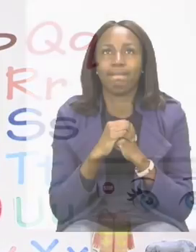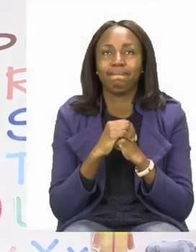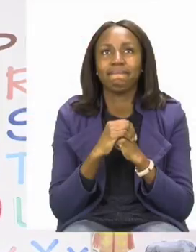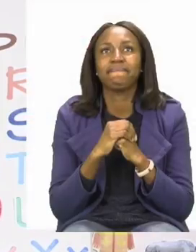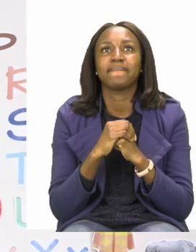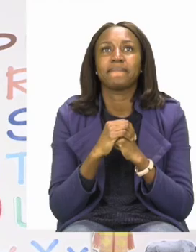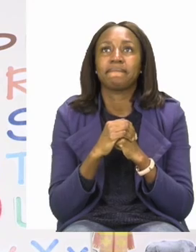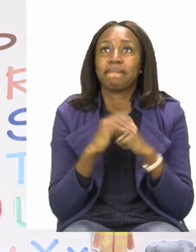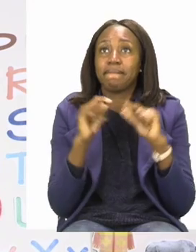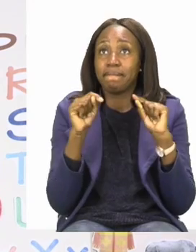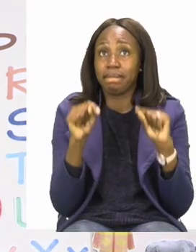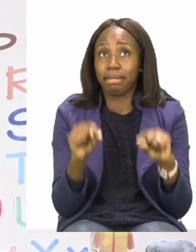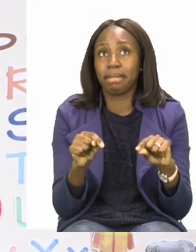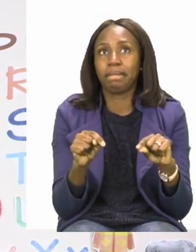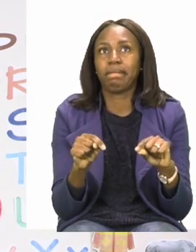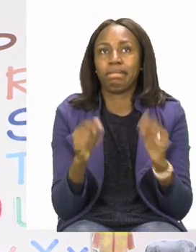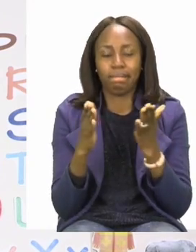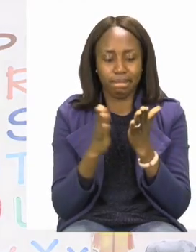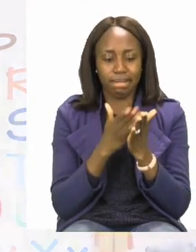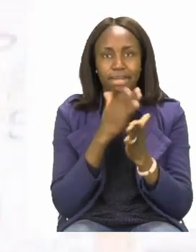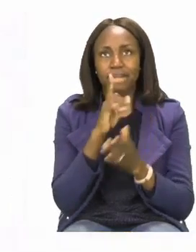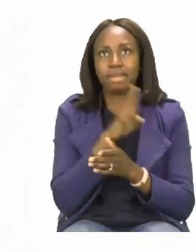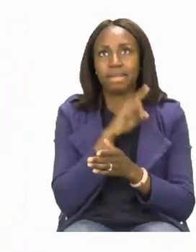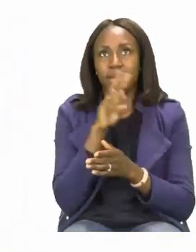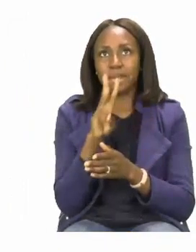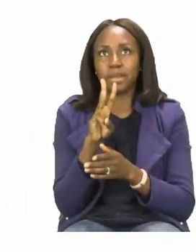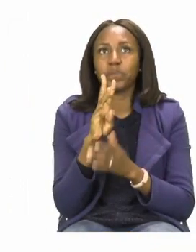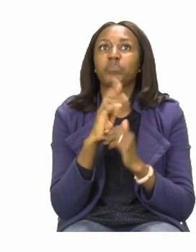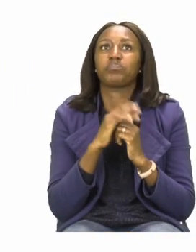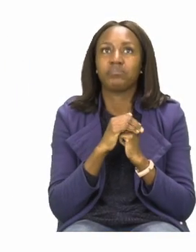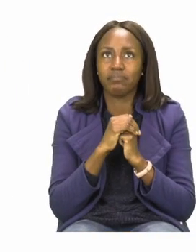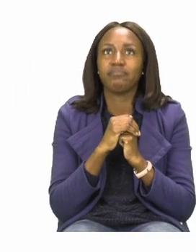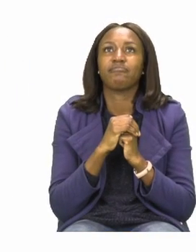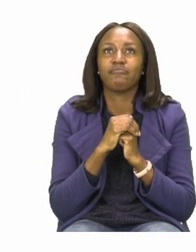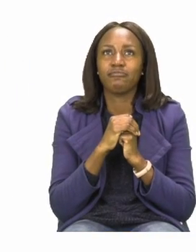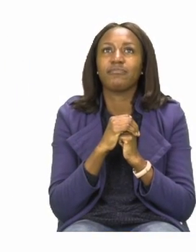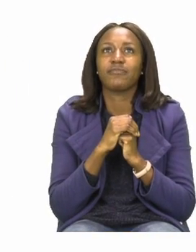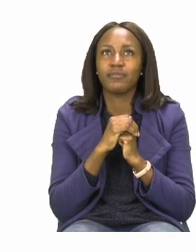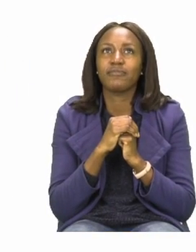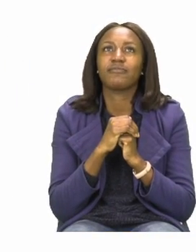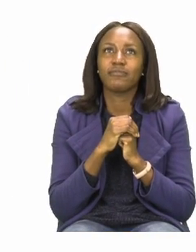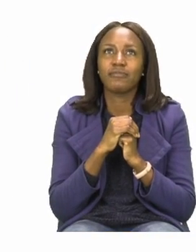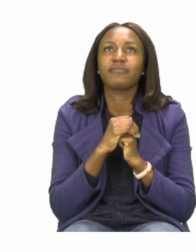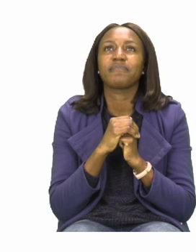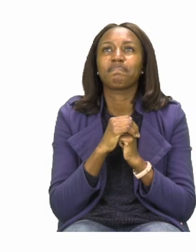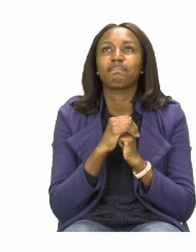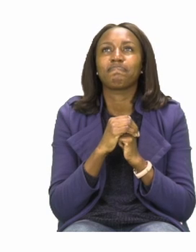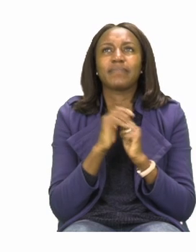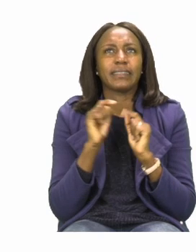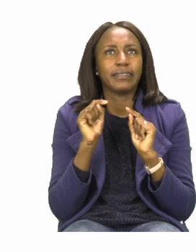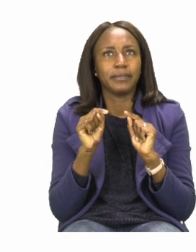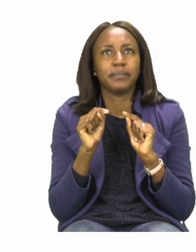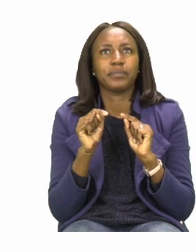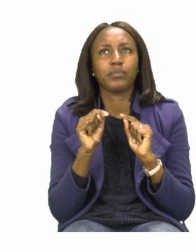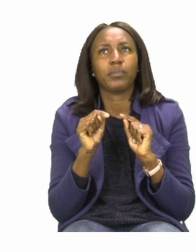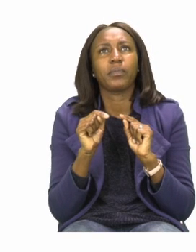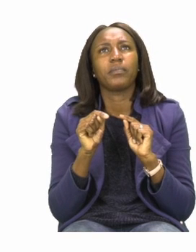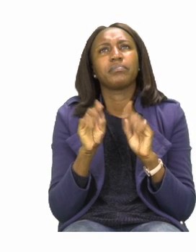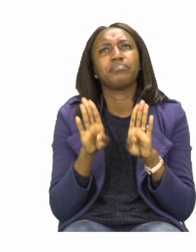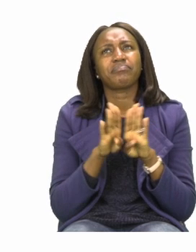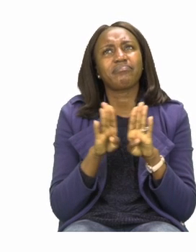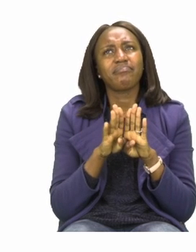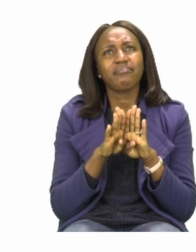Now, boys and girls, let's all go to page 13. On page 13, we are going to be doing data handling.